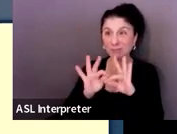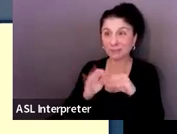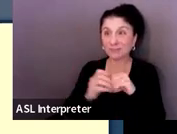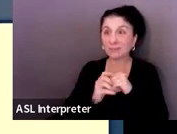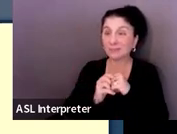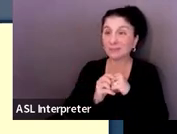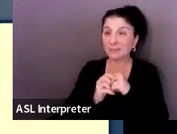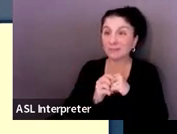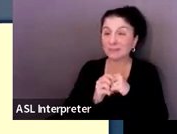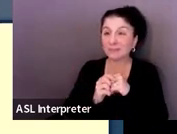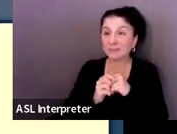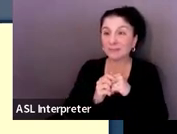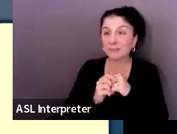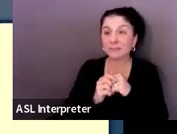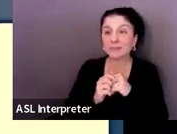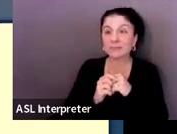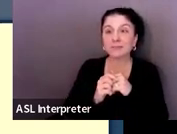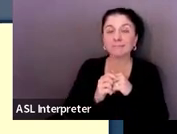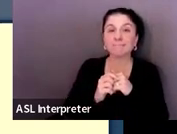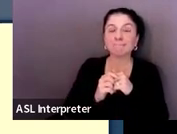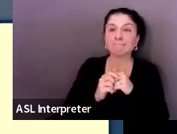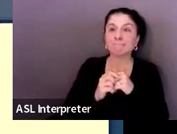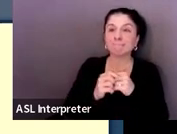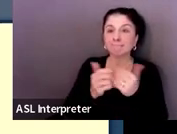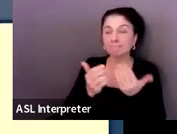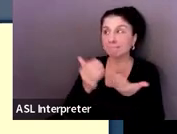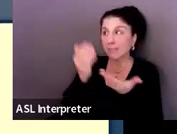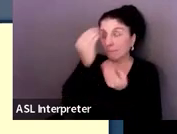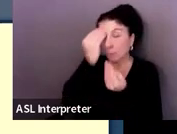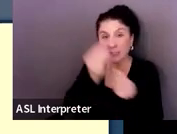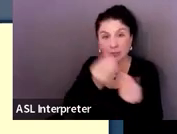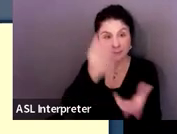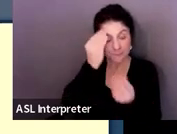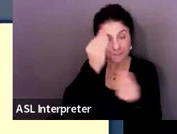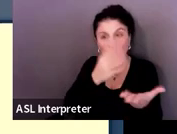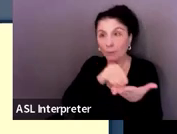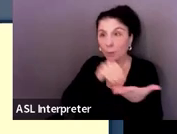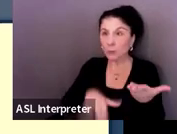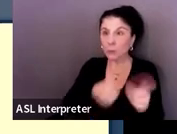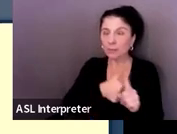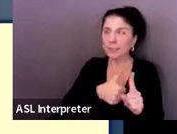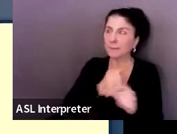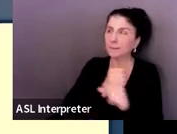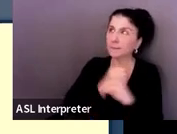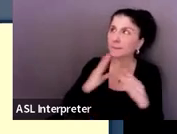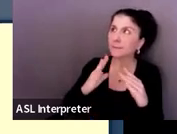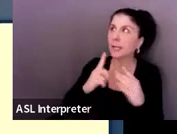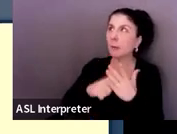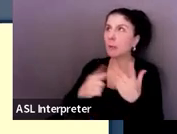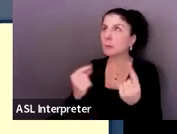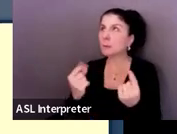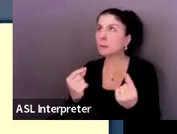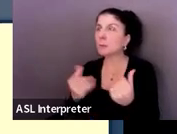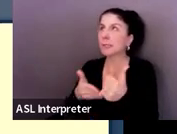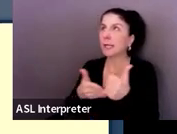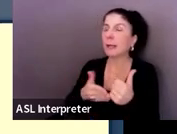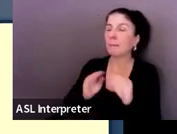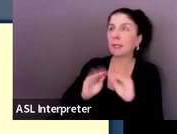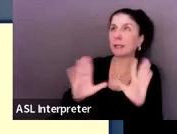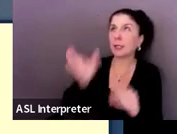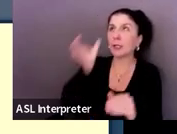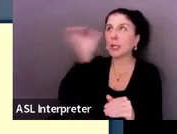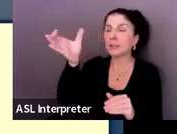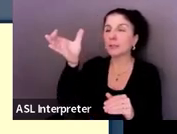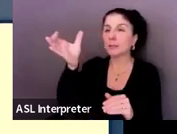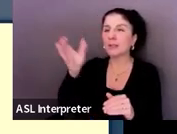you know, getting as much information for the student as possible to help them understand what they do want to do, because in the chat that question came